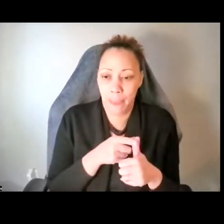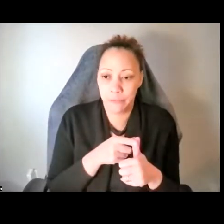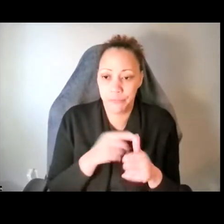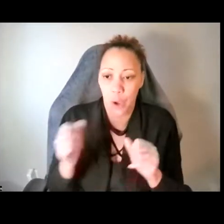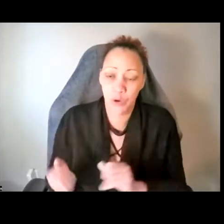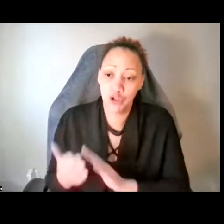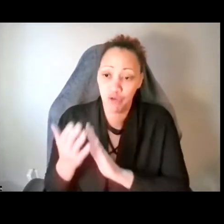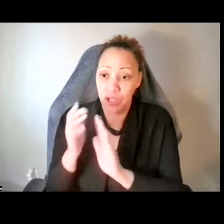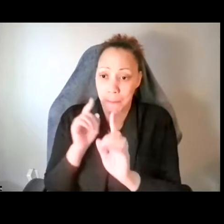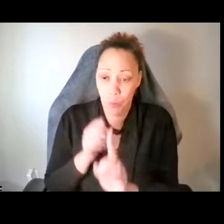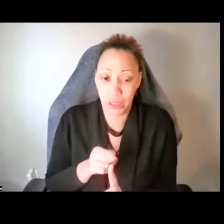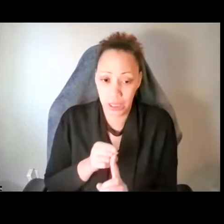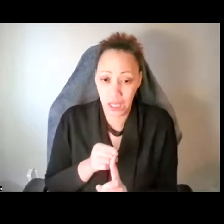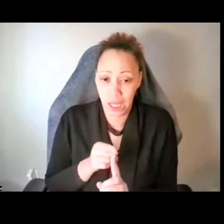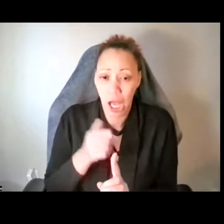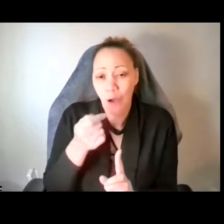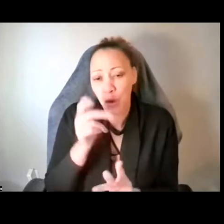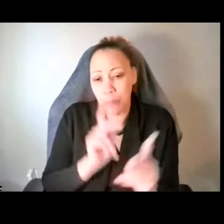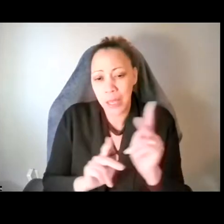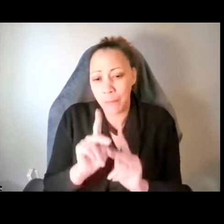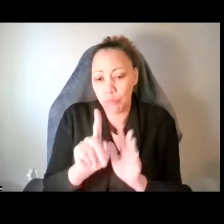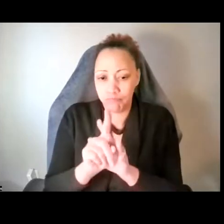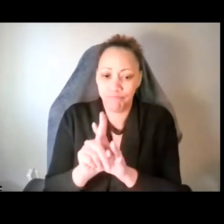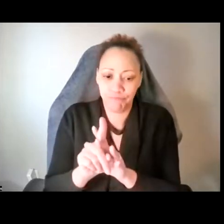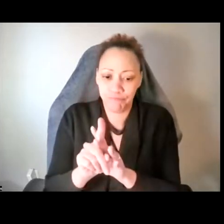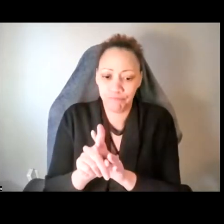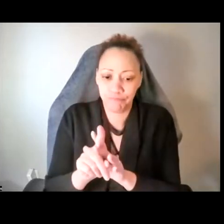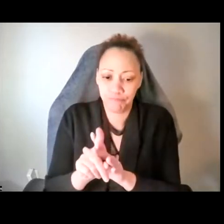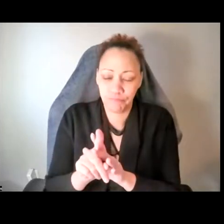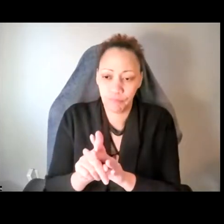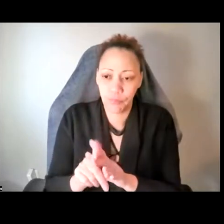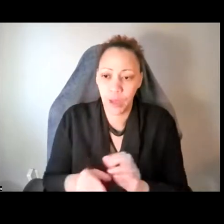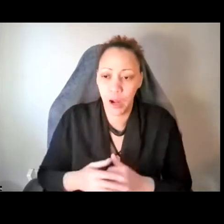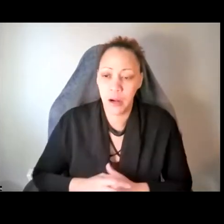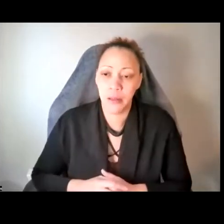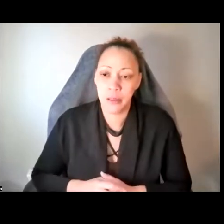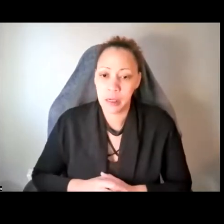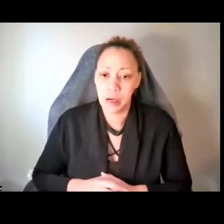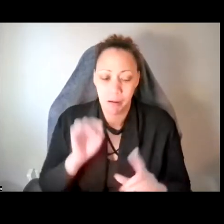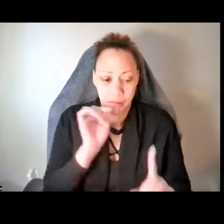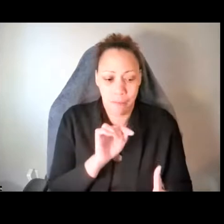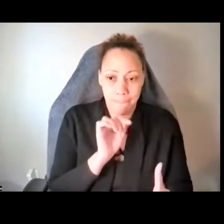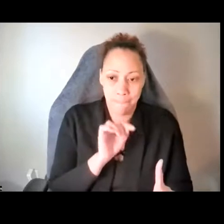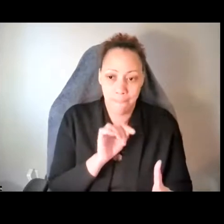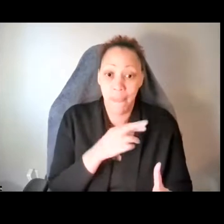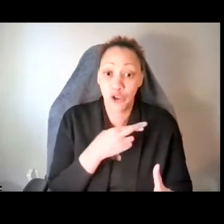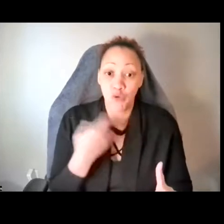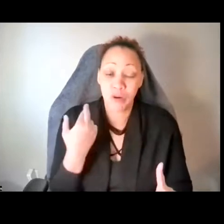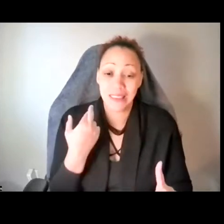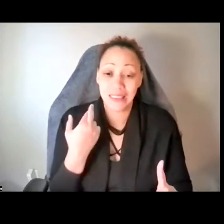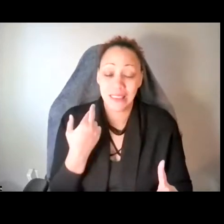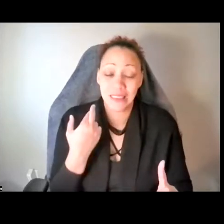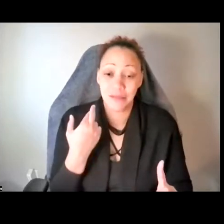point that a few people kind of brought up, um, which was sort of about the risks associated